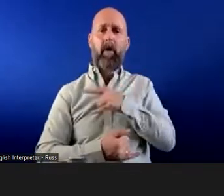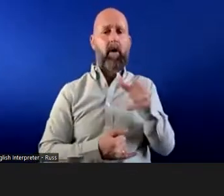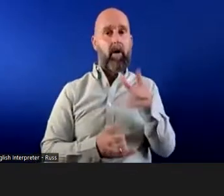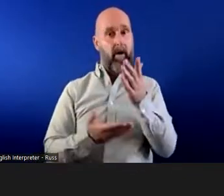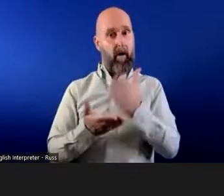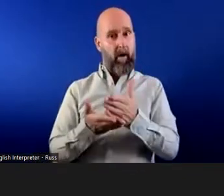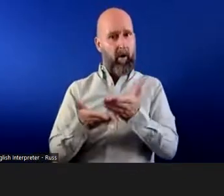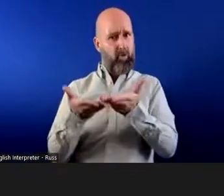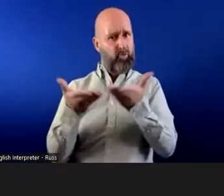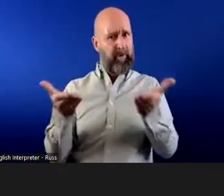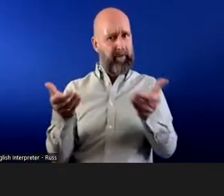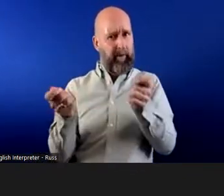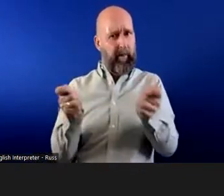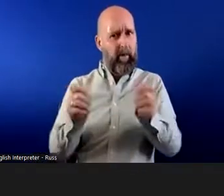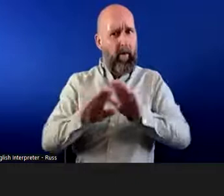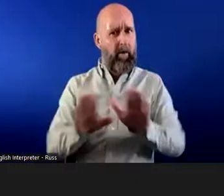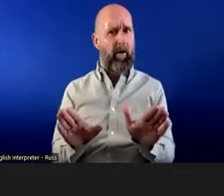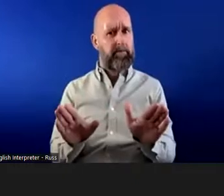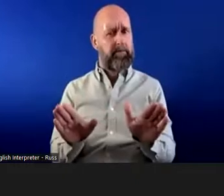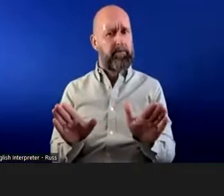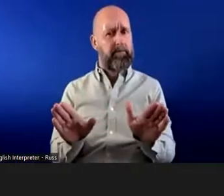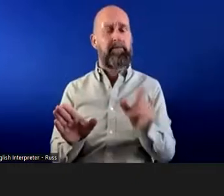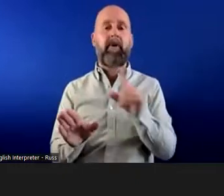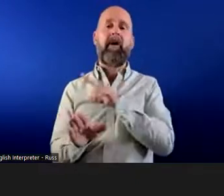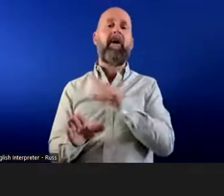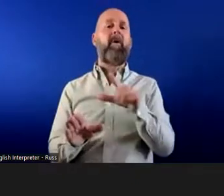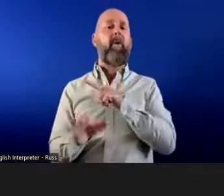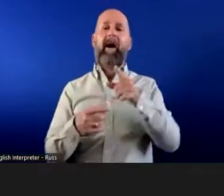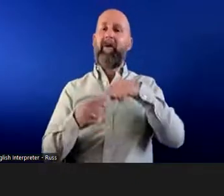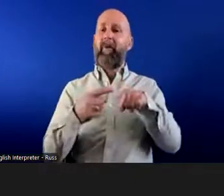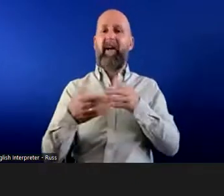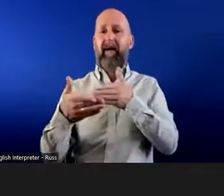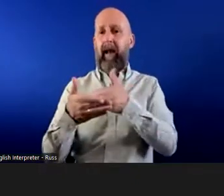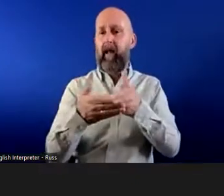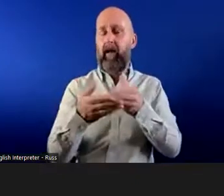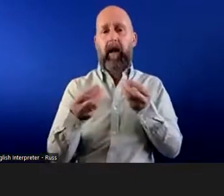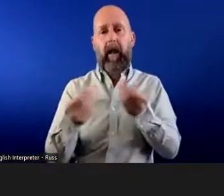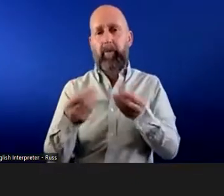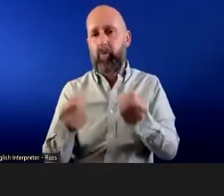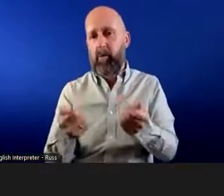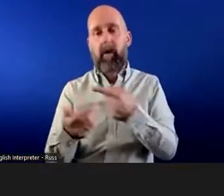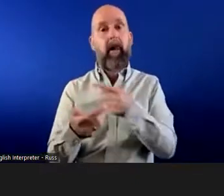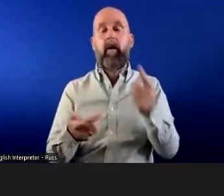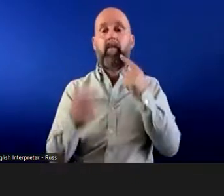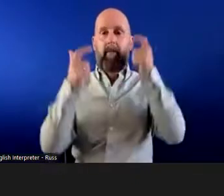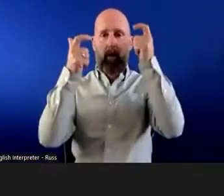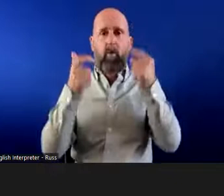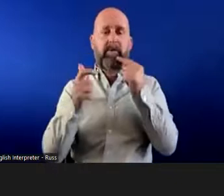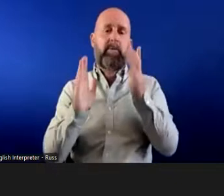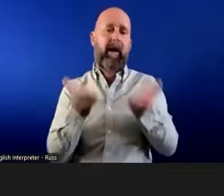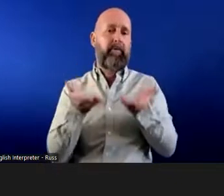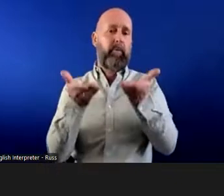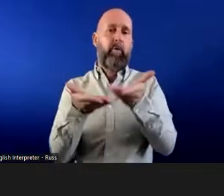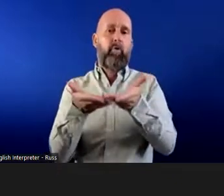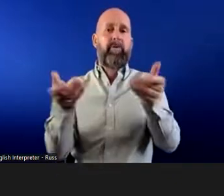reasonable to take? Obviously, we have limited resources, but the law requires us to apply reasonable adjustments. So